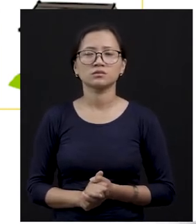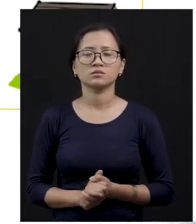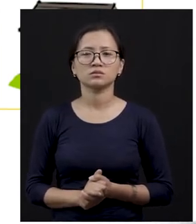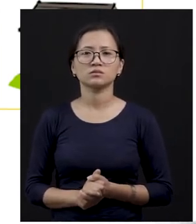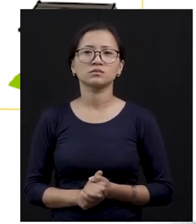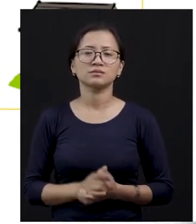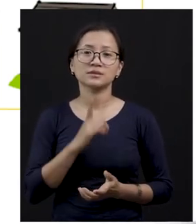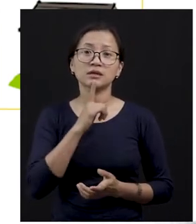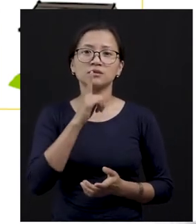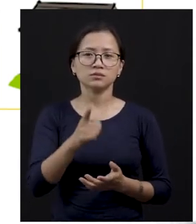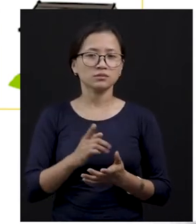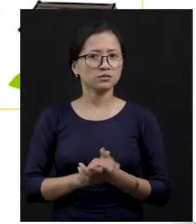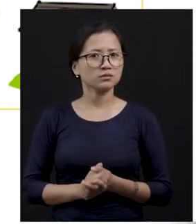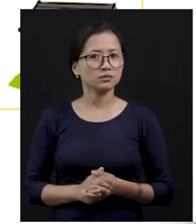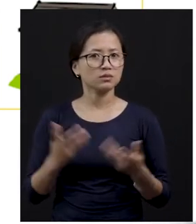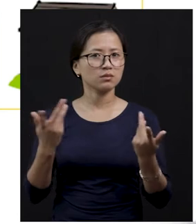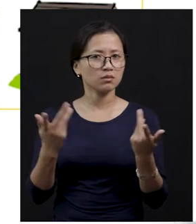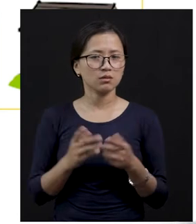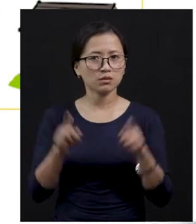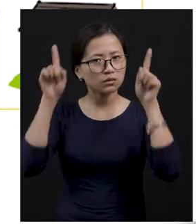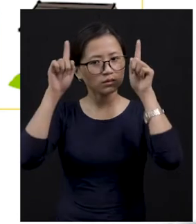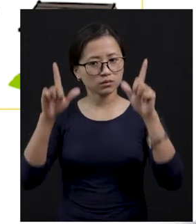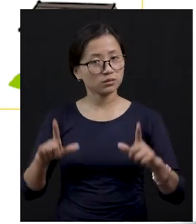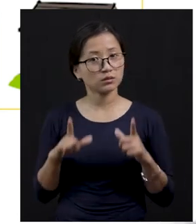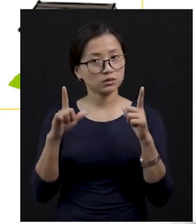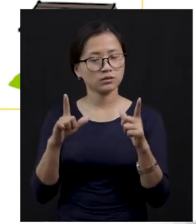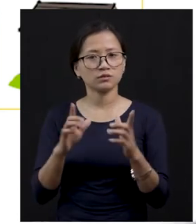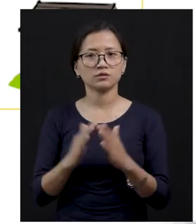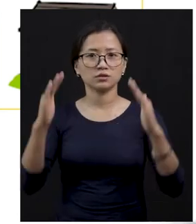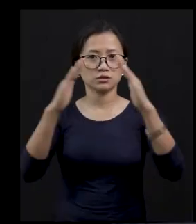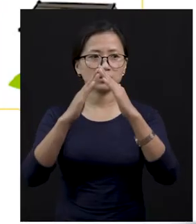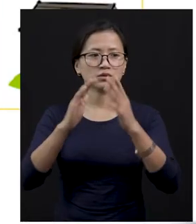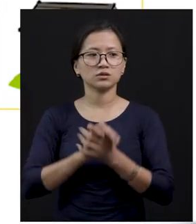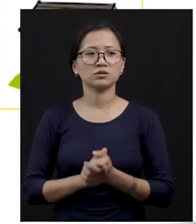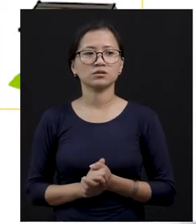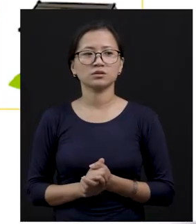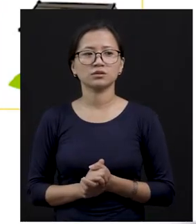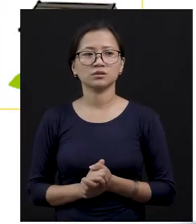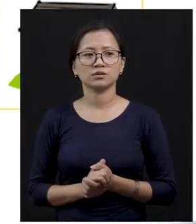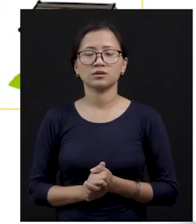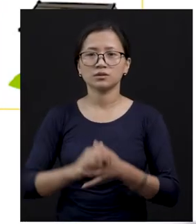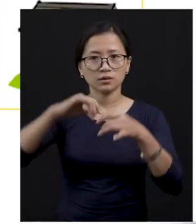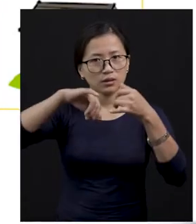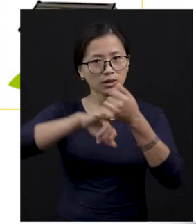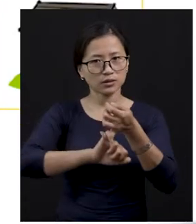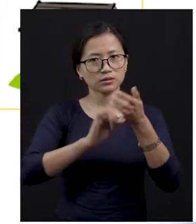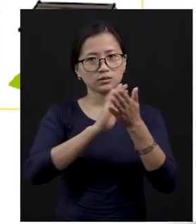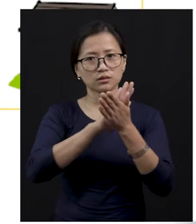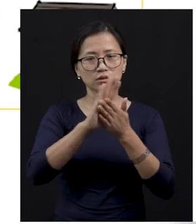me, cow, they live in a shelter called? Yes,